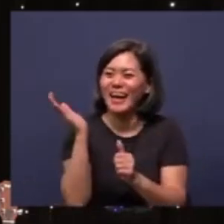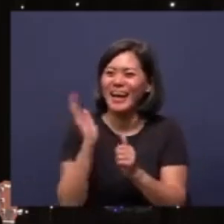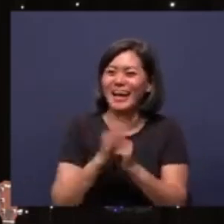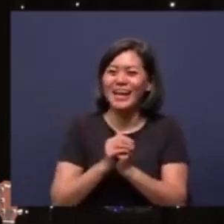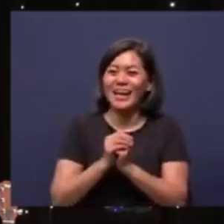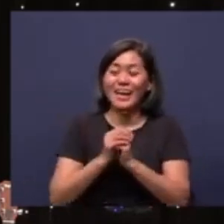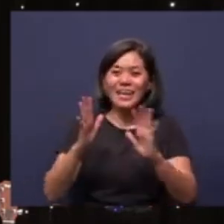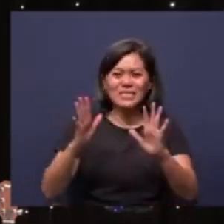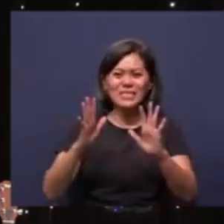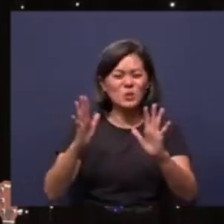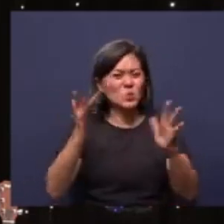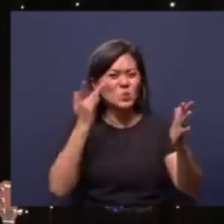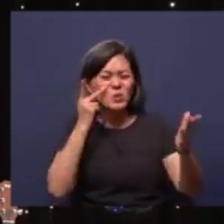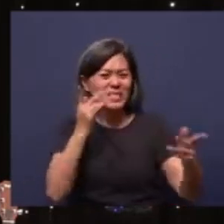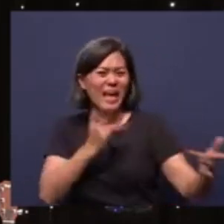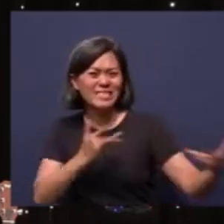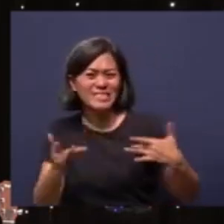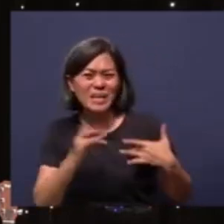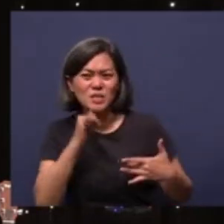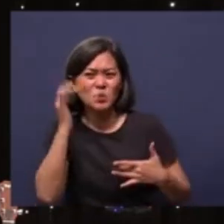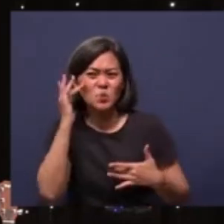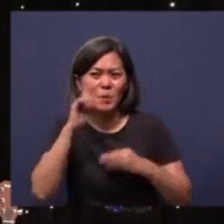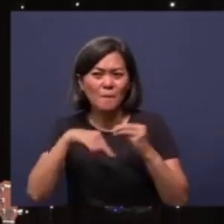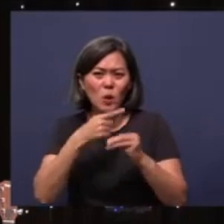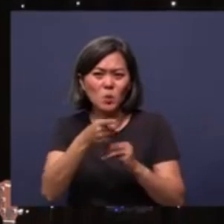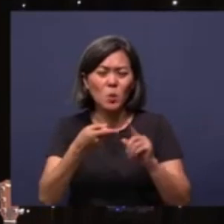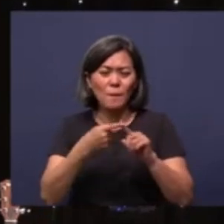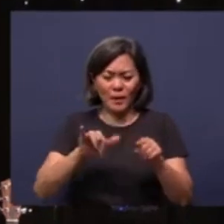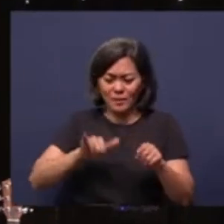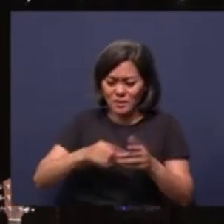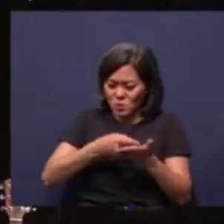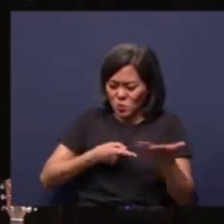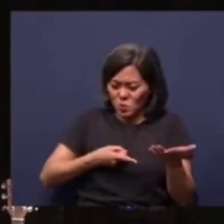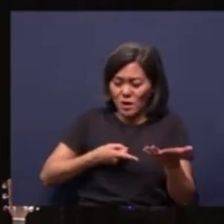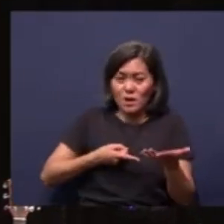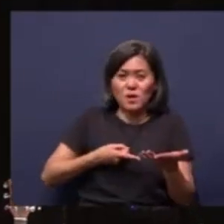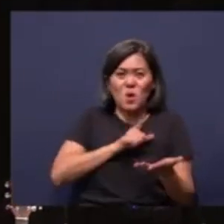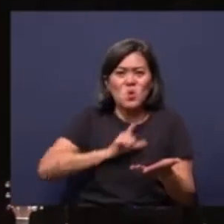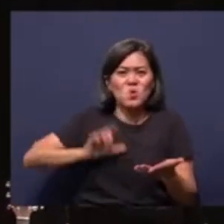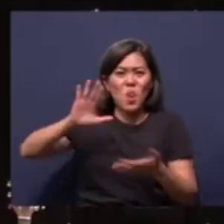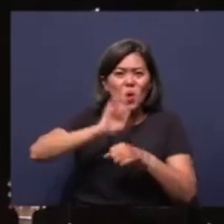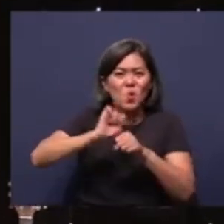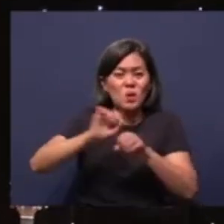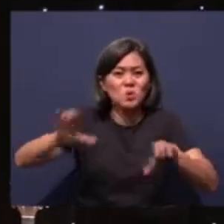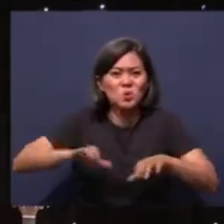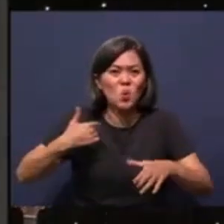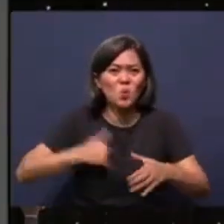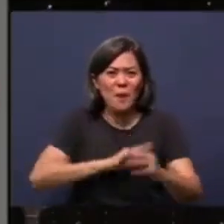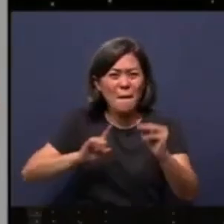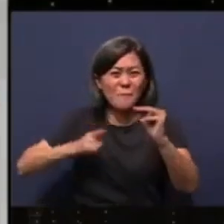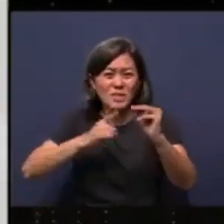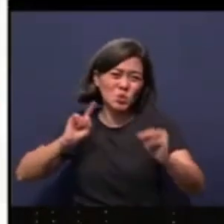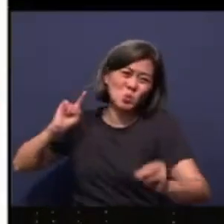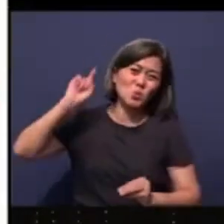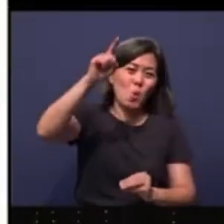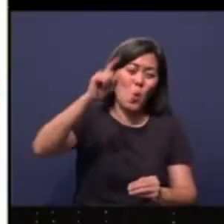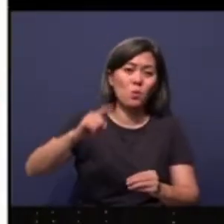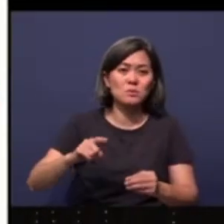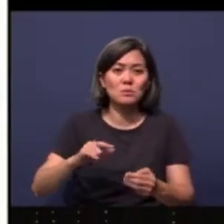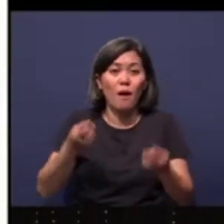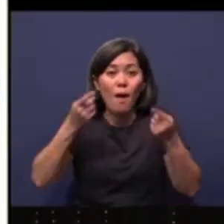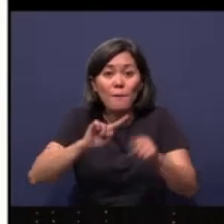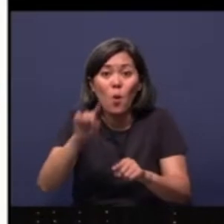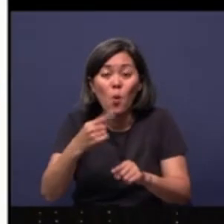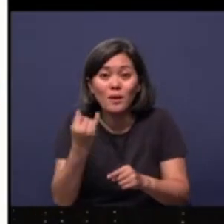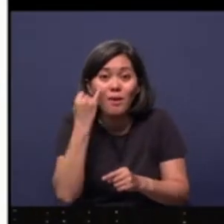Just, that's so exciting. I don't know about you, but this is what the work of our Lord is doing, right? We are missions go. And that can only happen